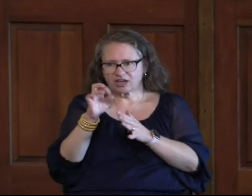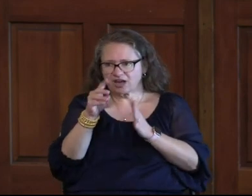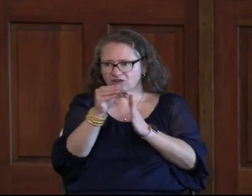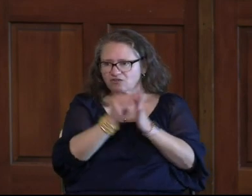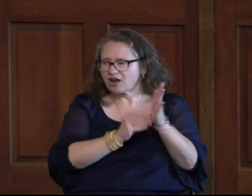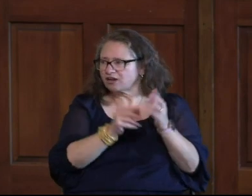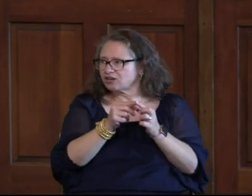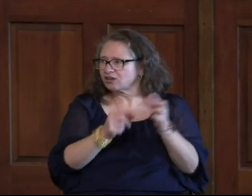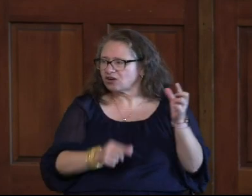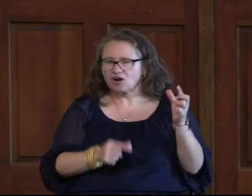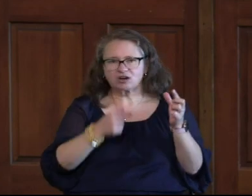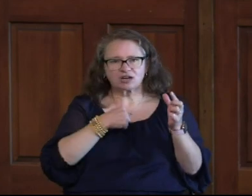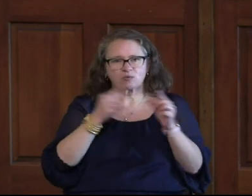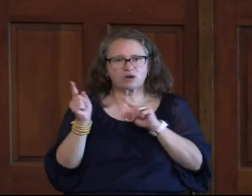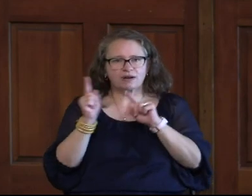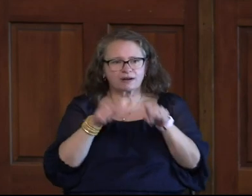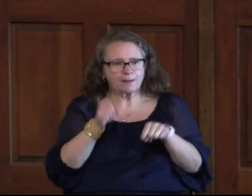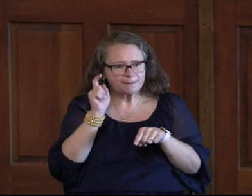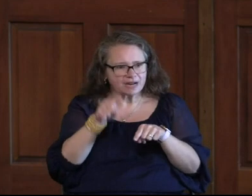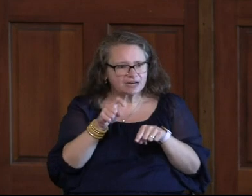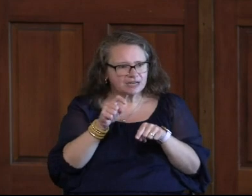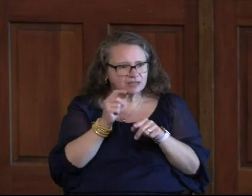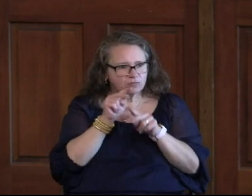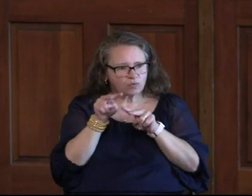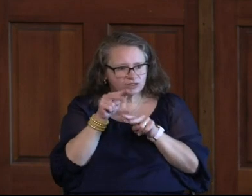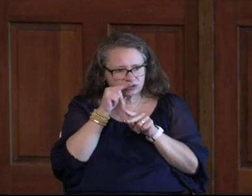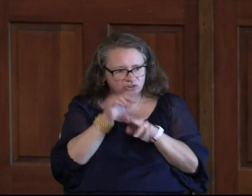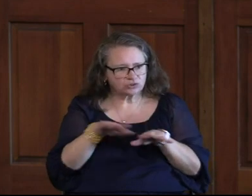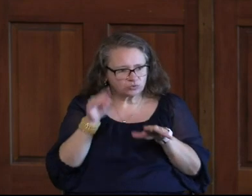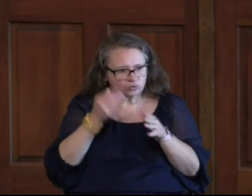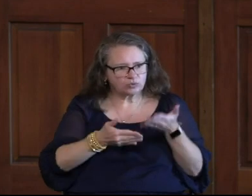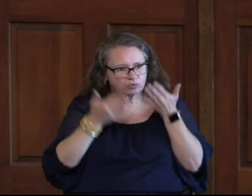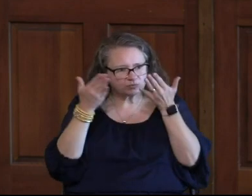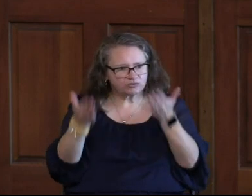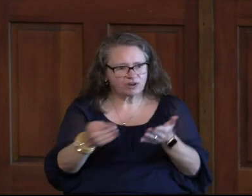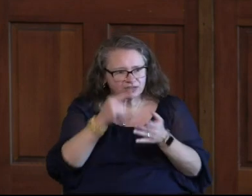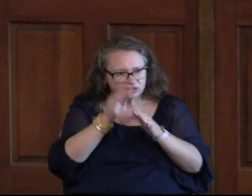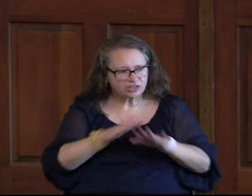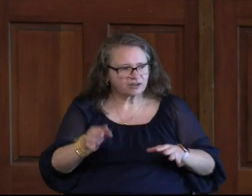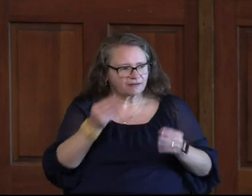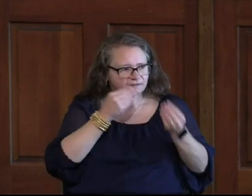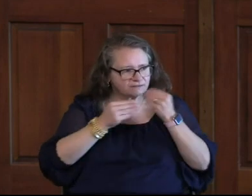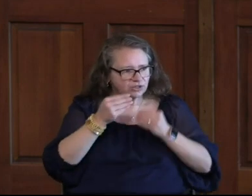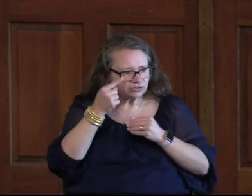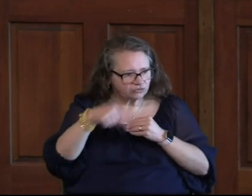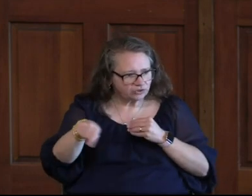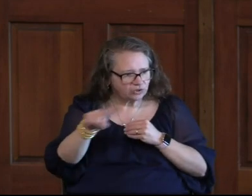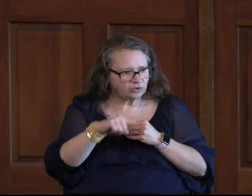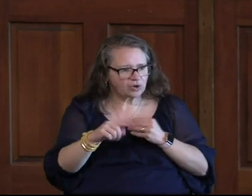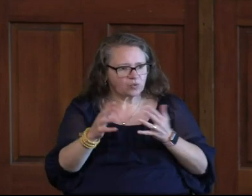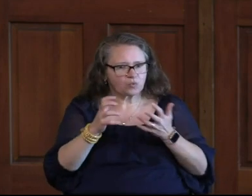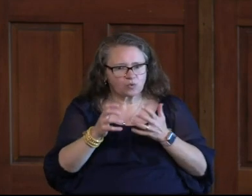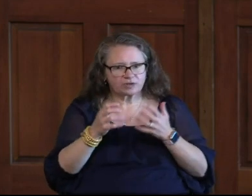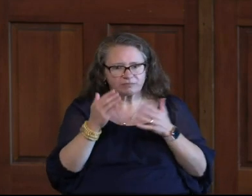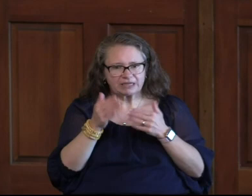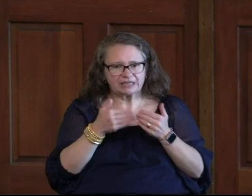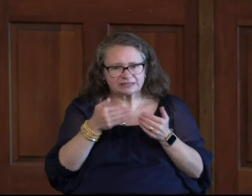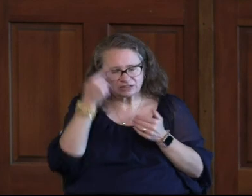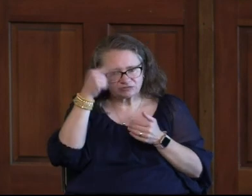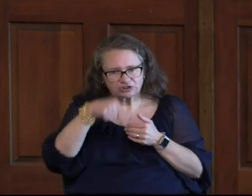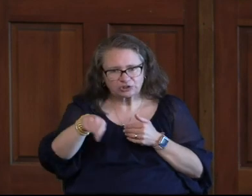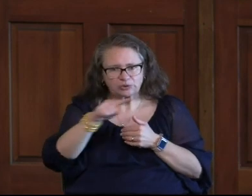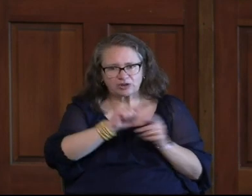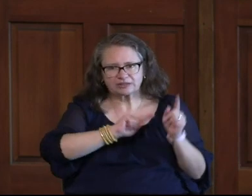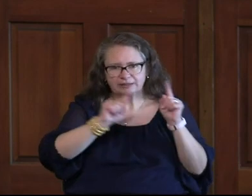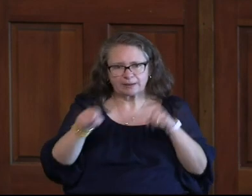connect card Hey, I want to come But I need child care Just let us know We'll provide child care We'll have some food there We want it to be easy for you To be